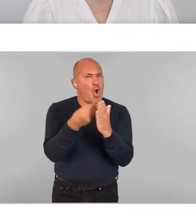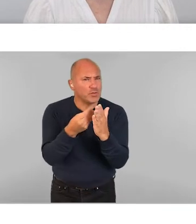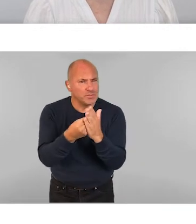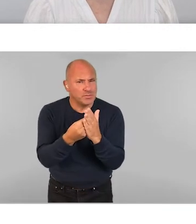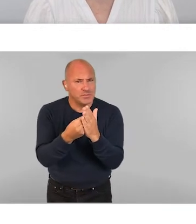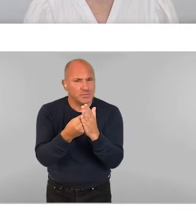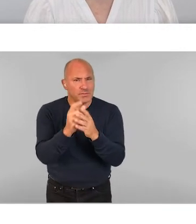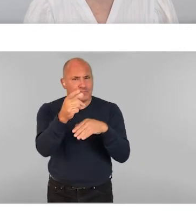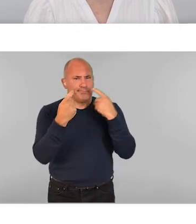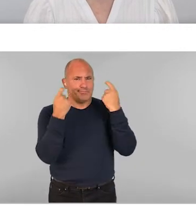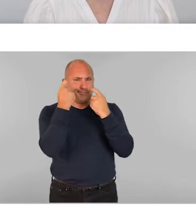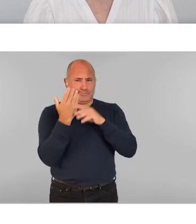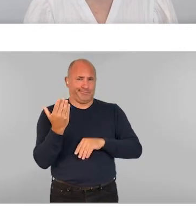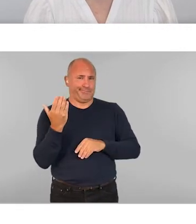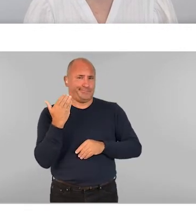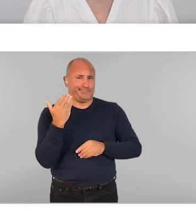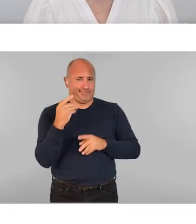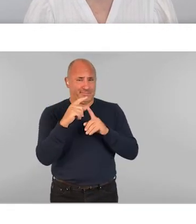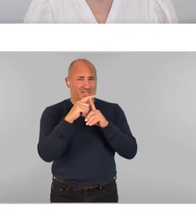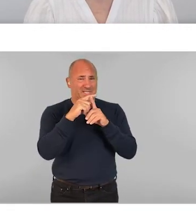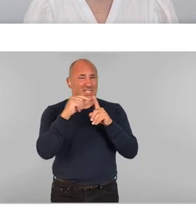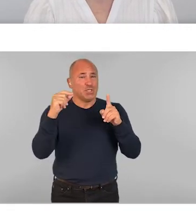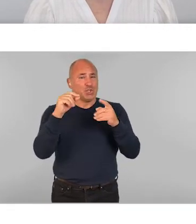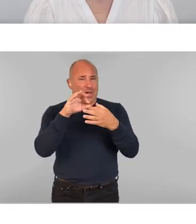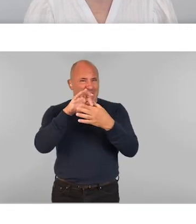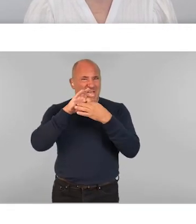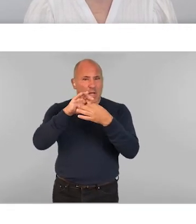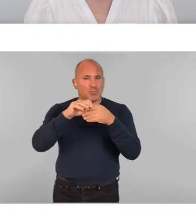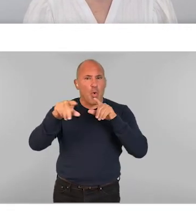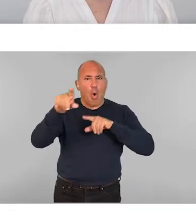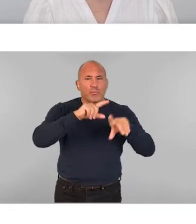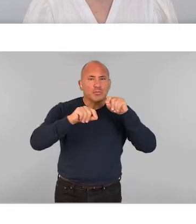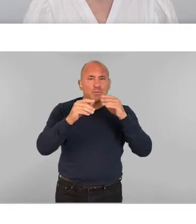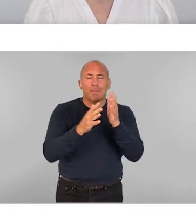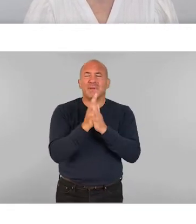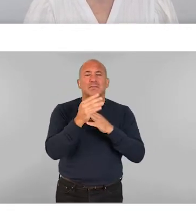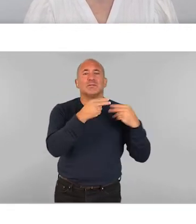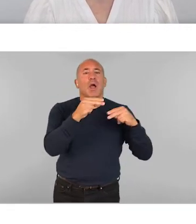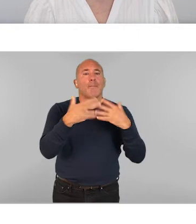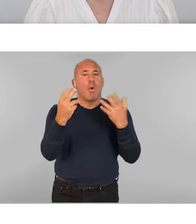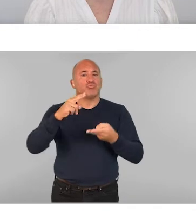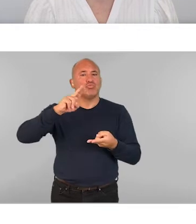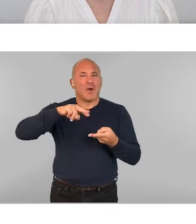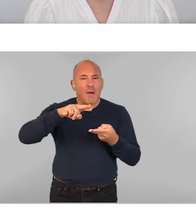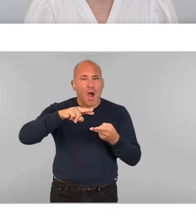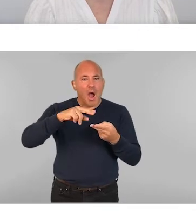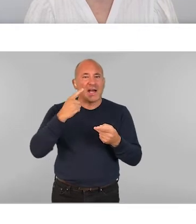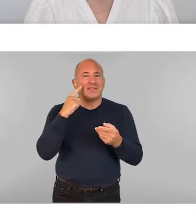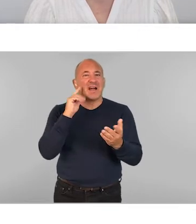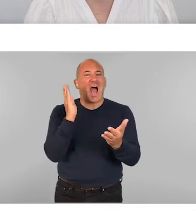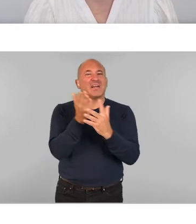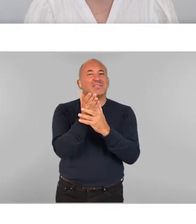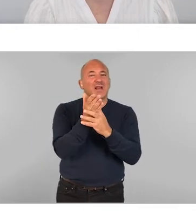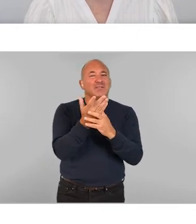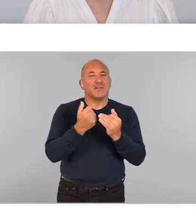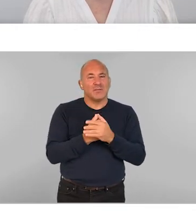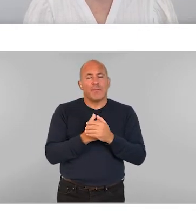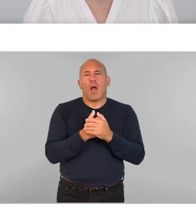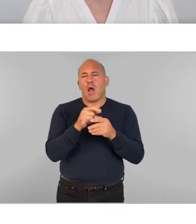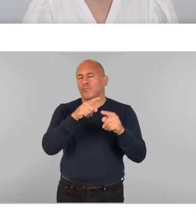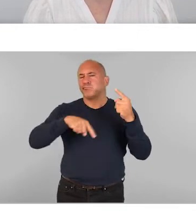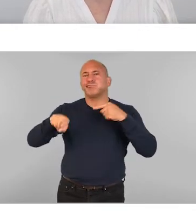cost, may consider that although recent developments in digital engagement options have made dance cheaper and easier to access in some instances,